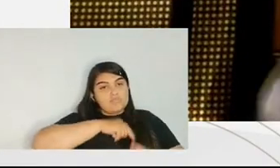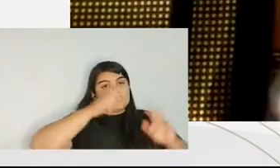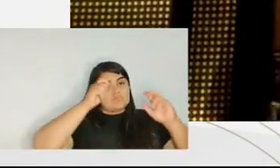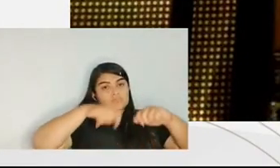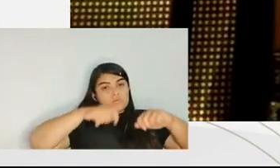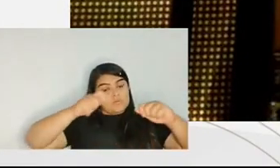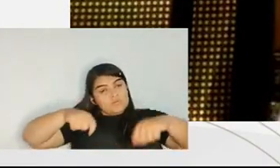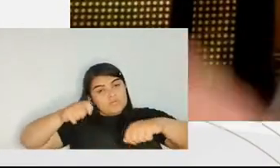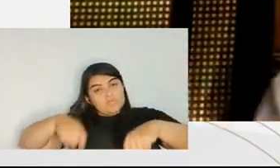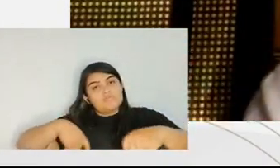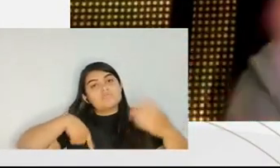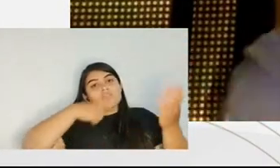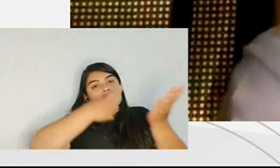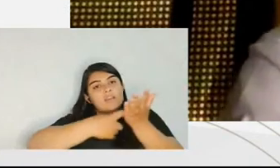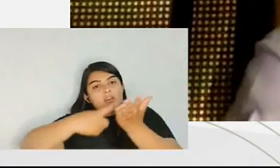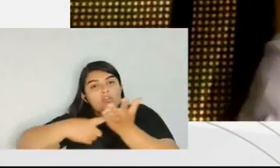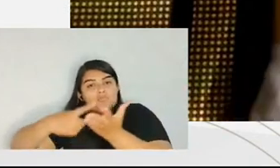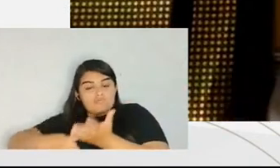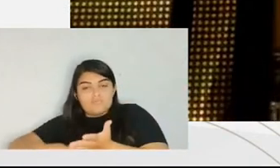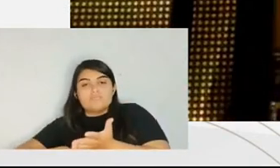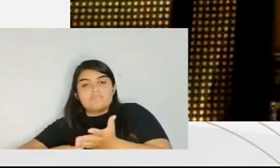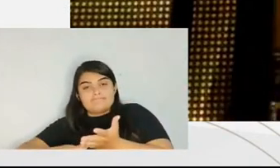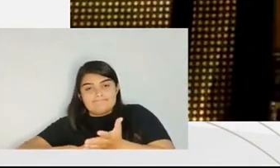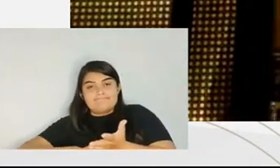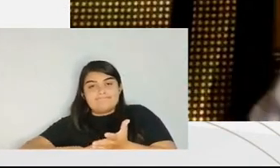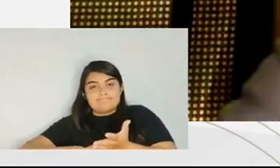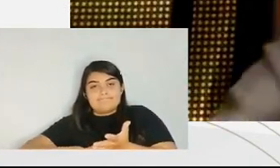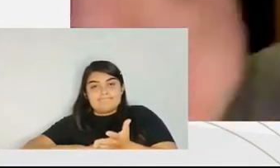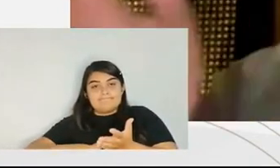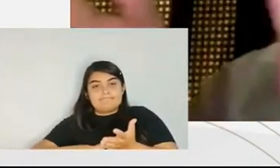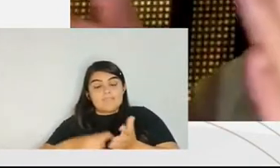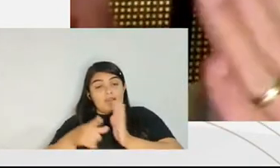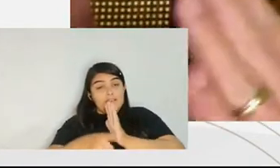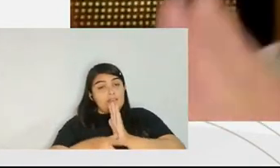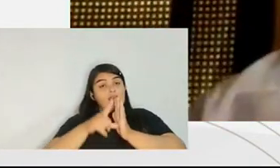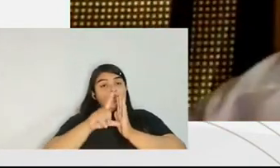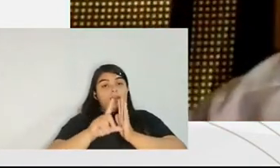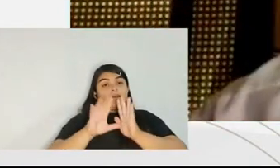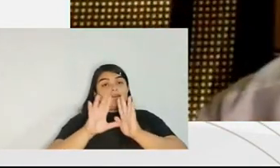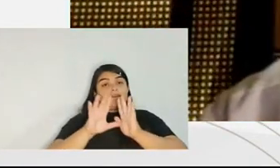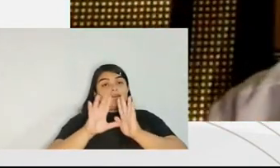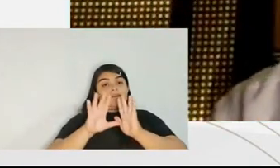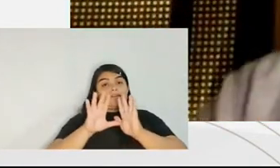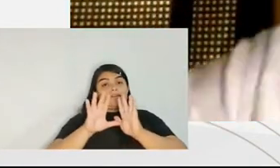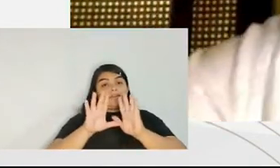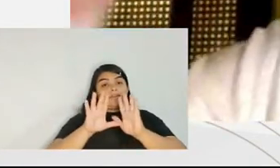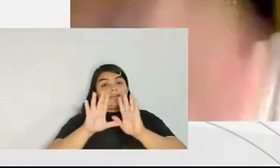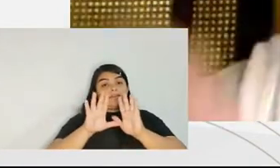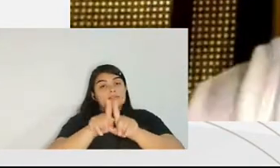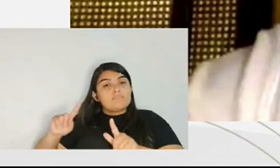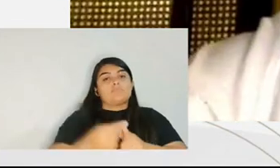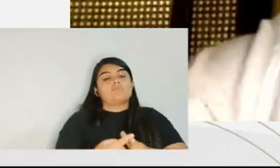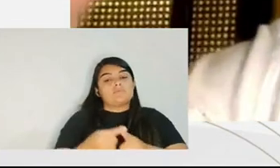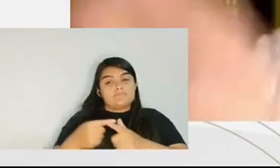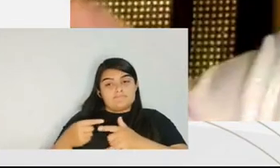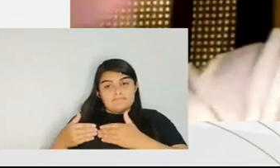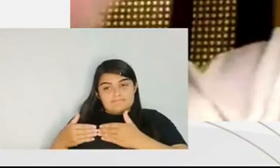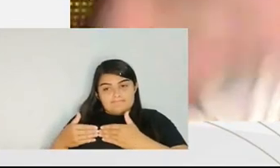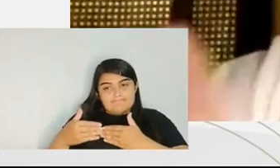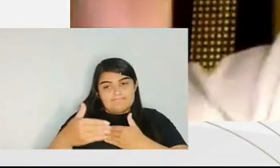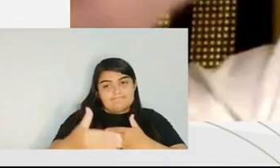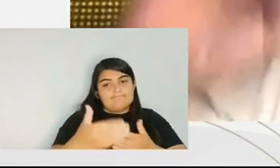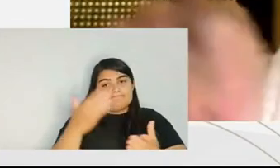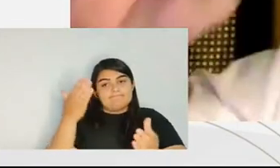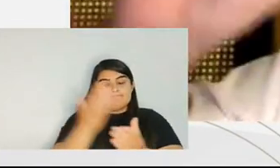so i suggest that we should be able to make agreements pre-processual agreements and